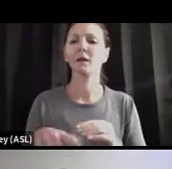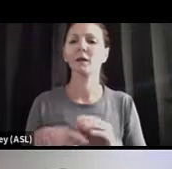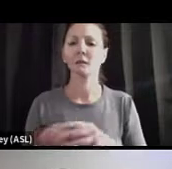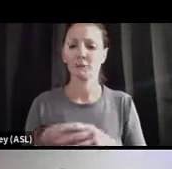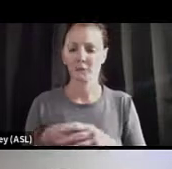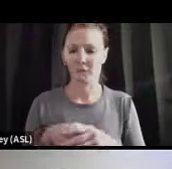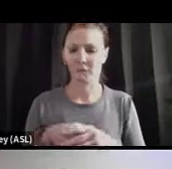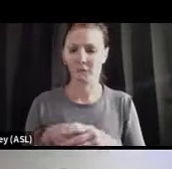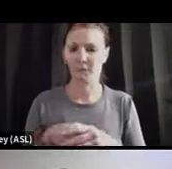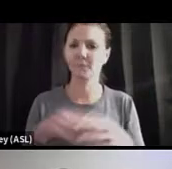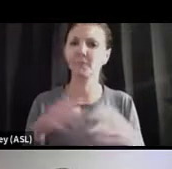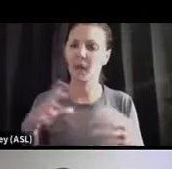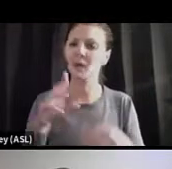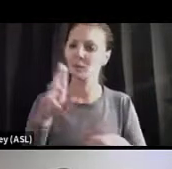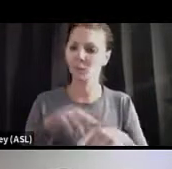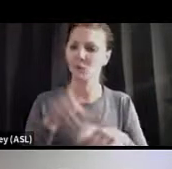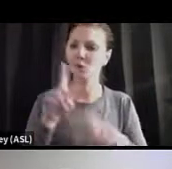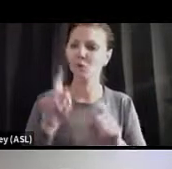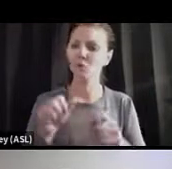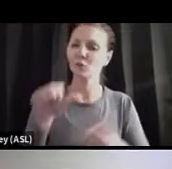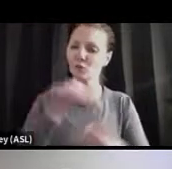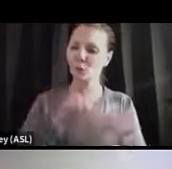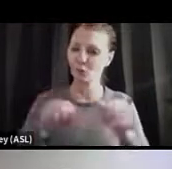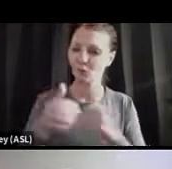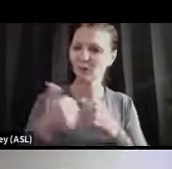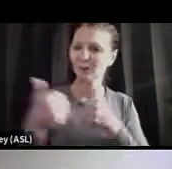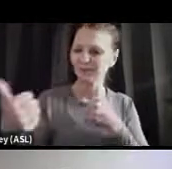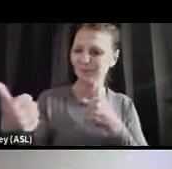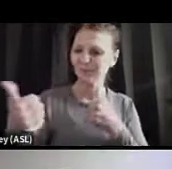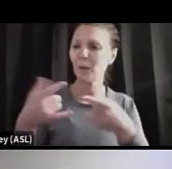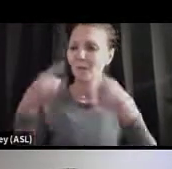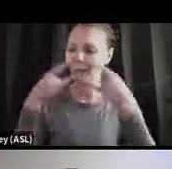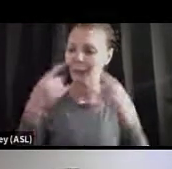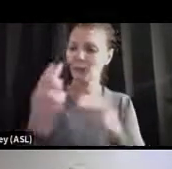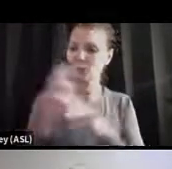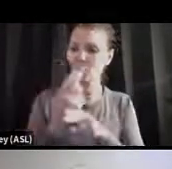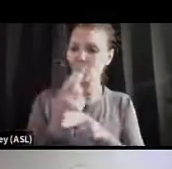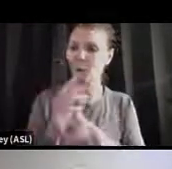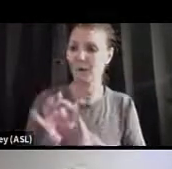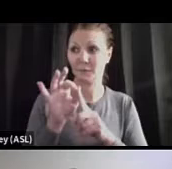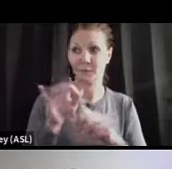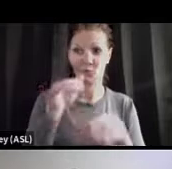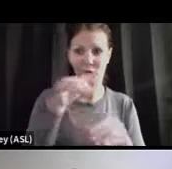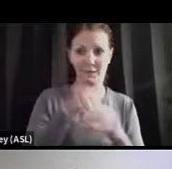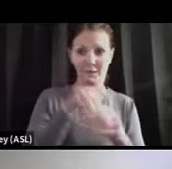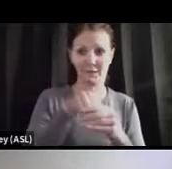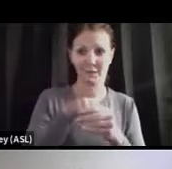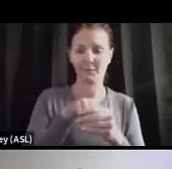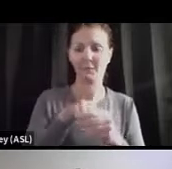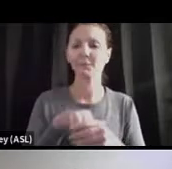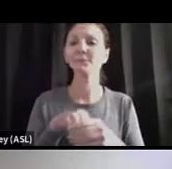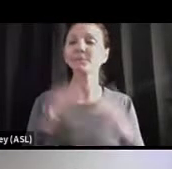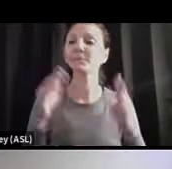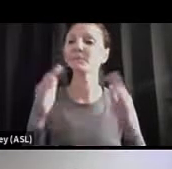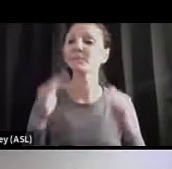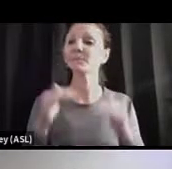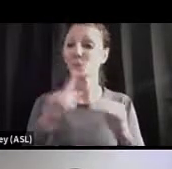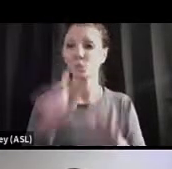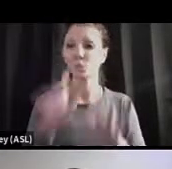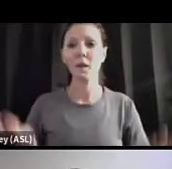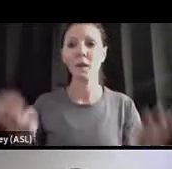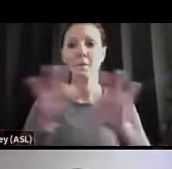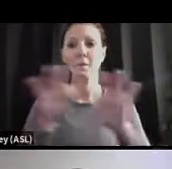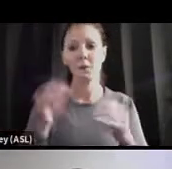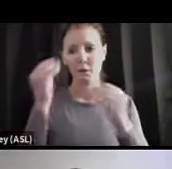practices like social distancing and wearing masks, especially indoors. And then it's really important to talk to your school system